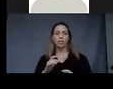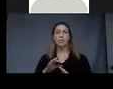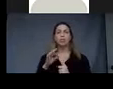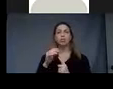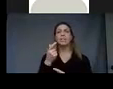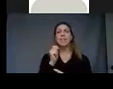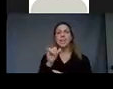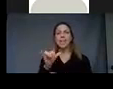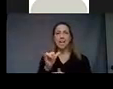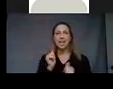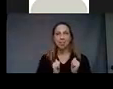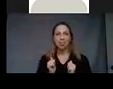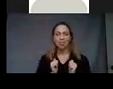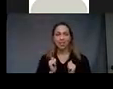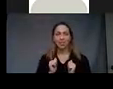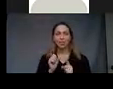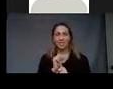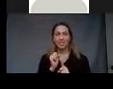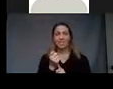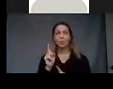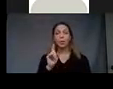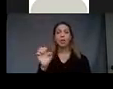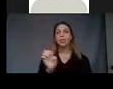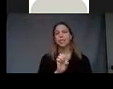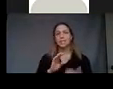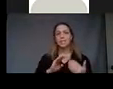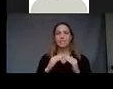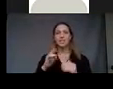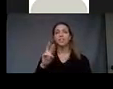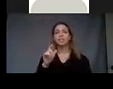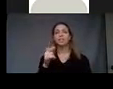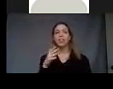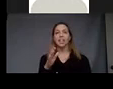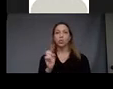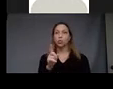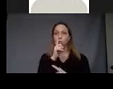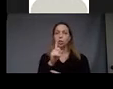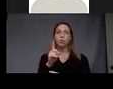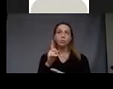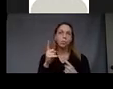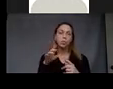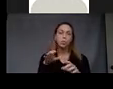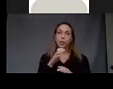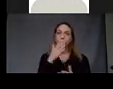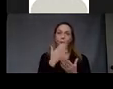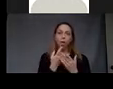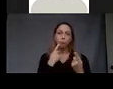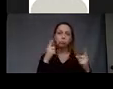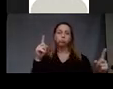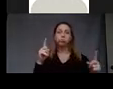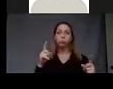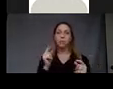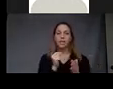scene in the East Village, which was really thriving at the time. And she died